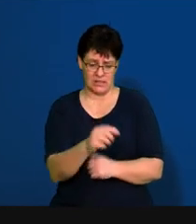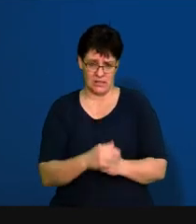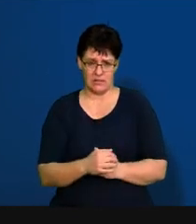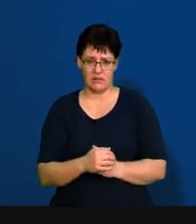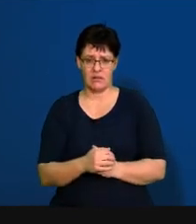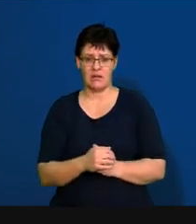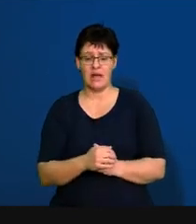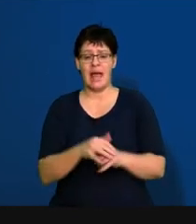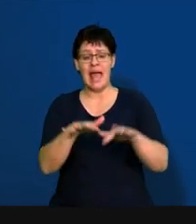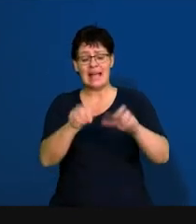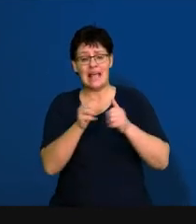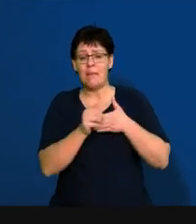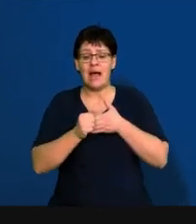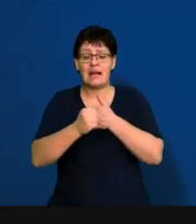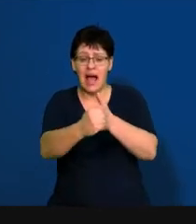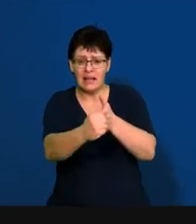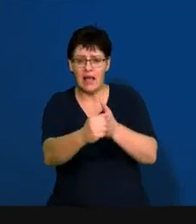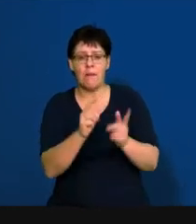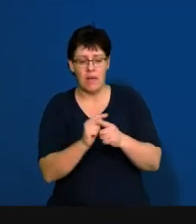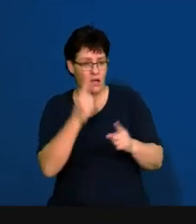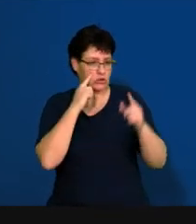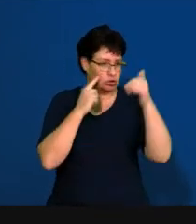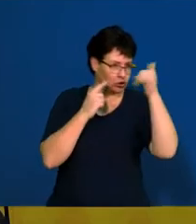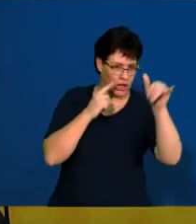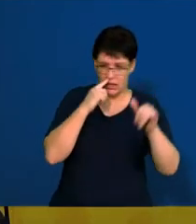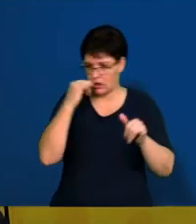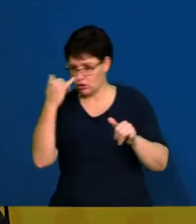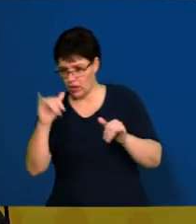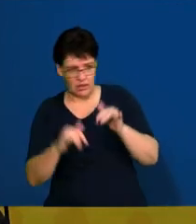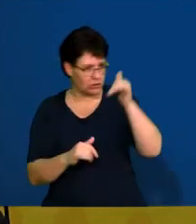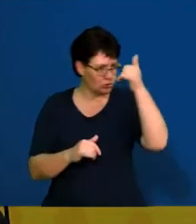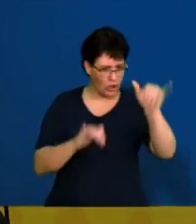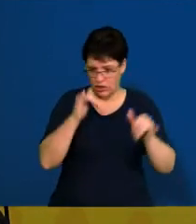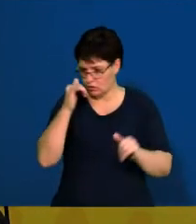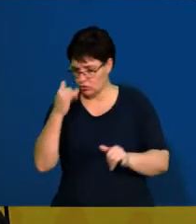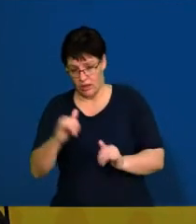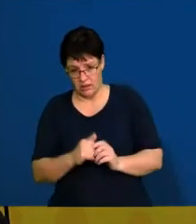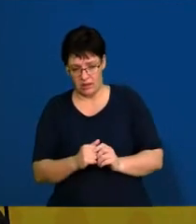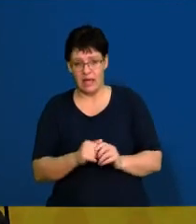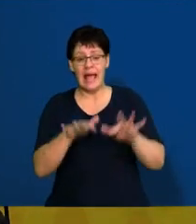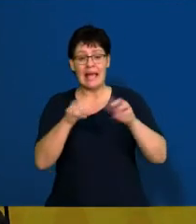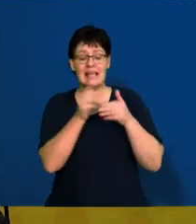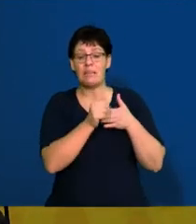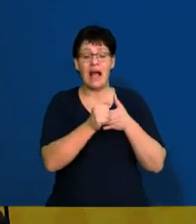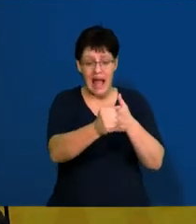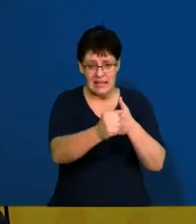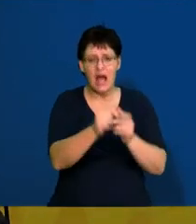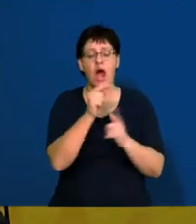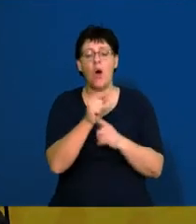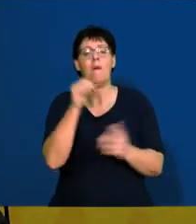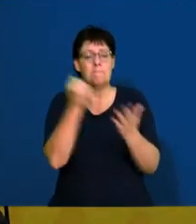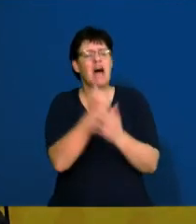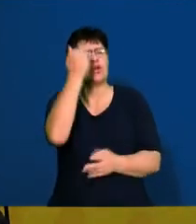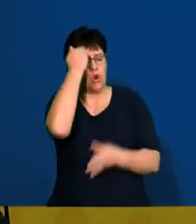Use your exam guidelines as a checklist. So, if you go through your exam guidelines, there's a checklist on everything